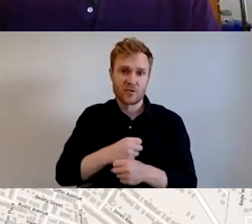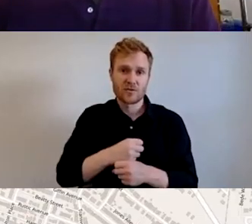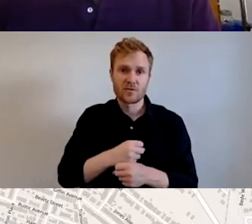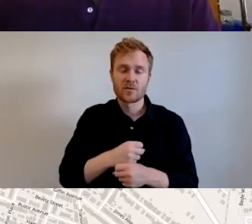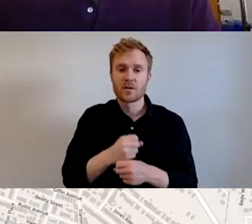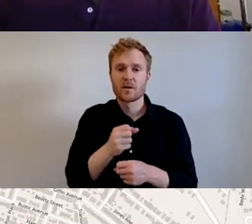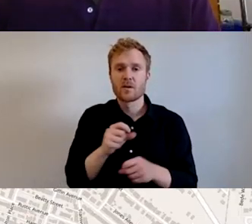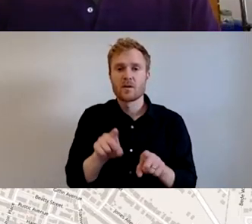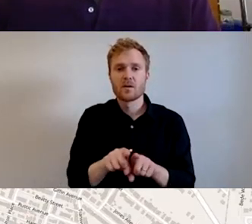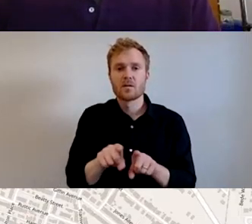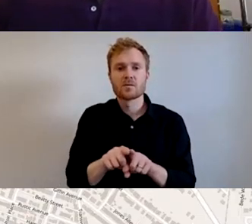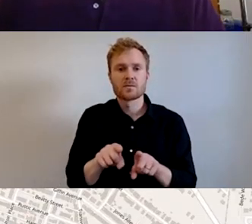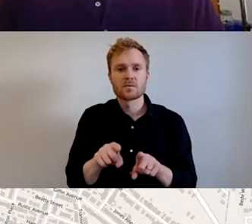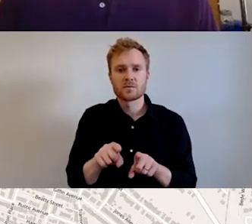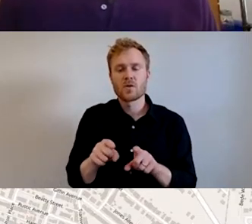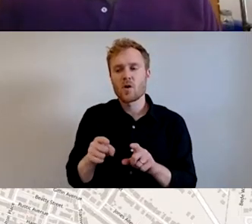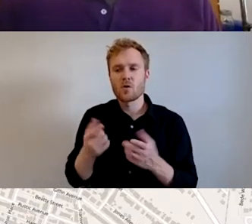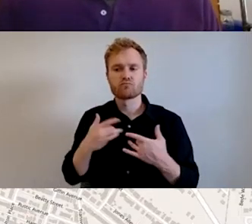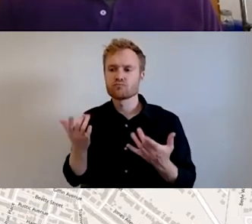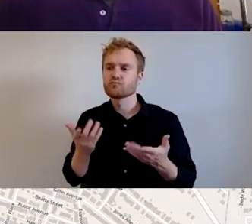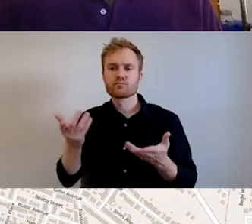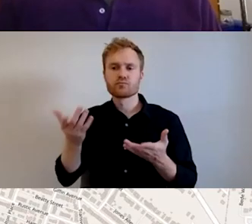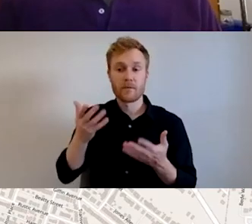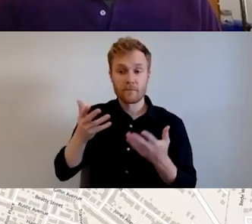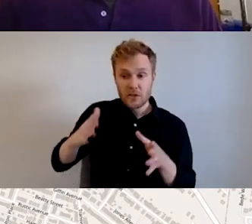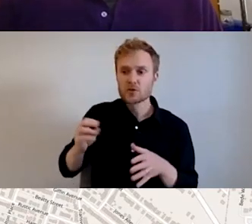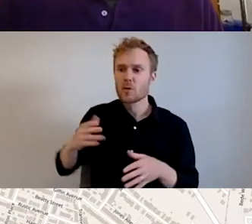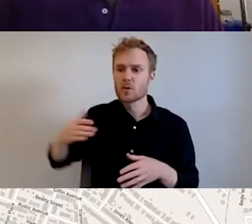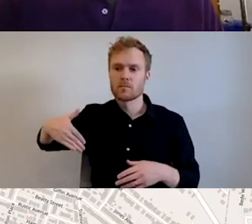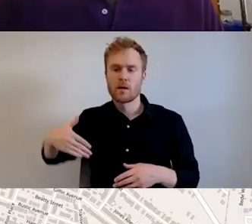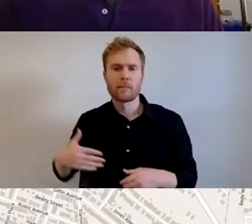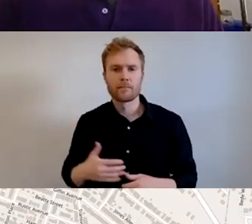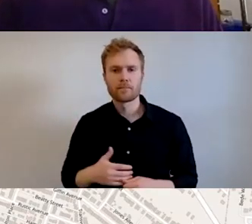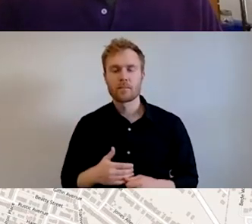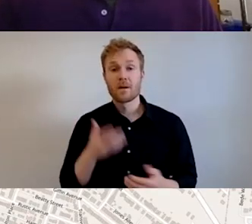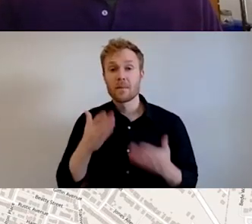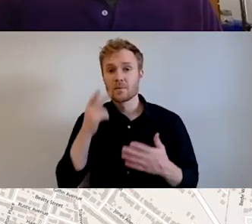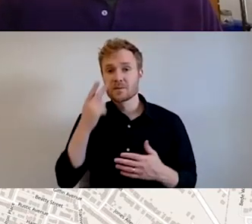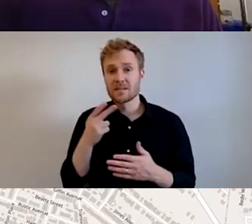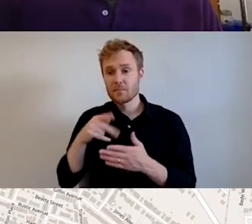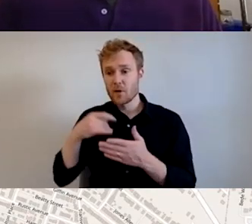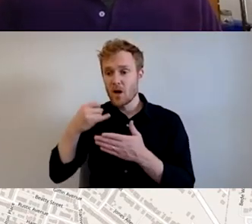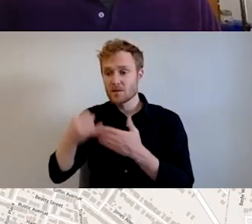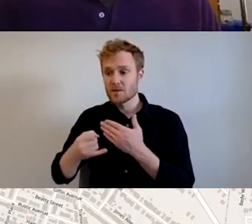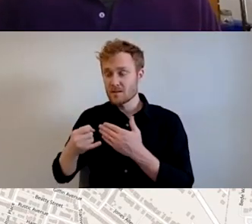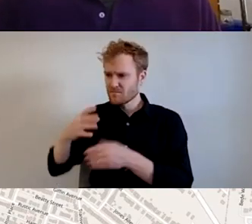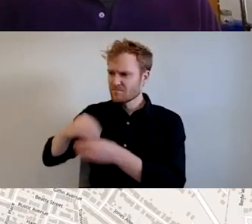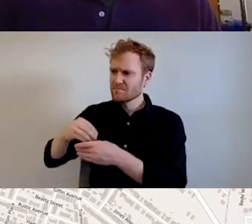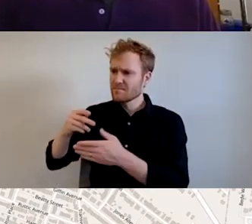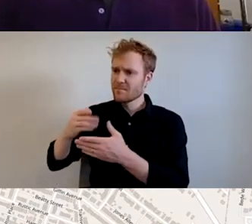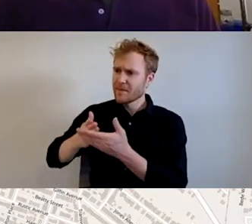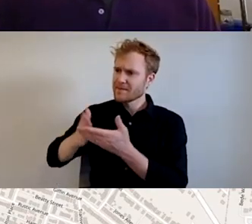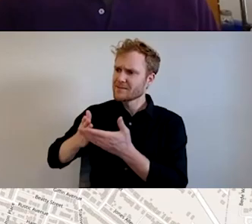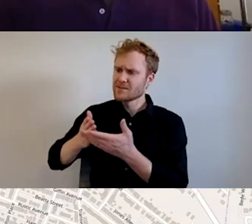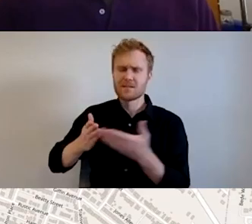and then also the status of it. And so you may end up seeing projects that were in the budget that you're driving by it every day. You're not seeing any changes and